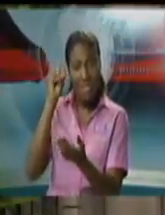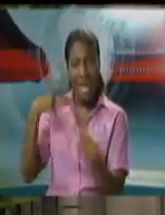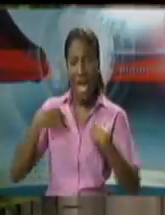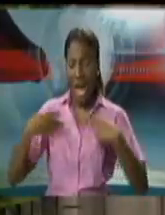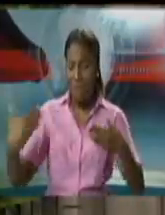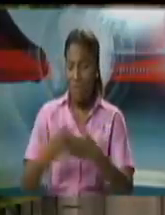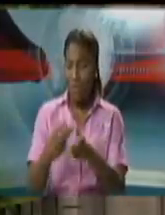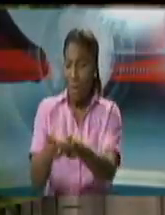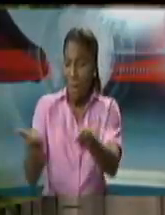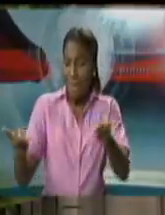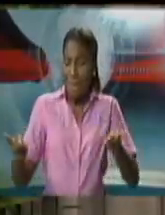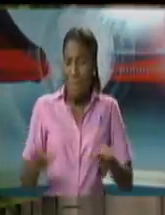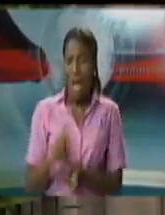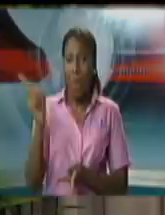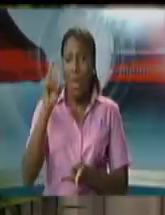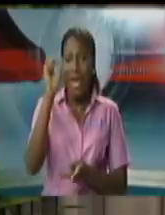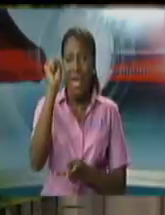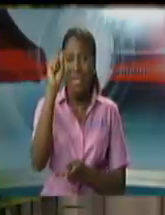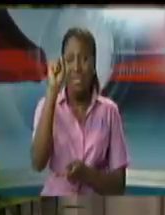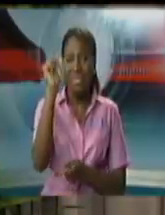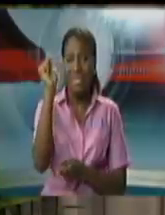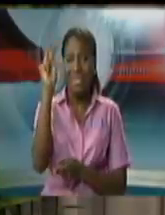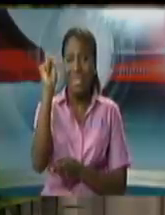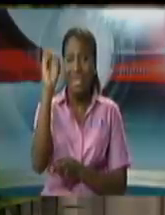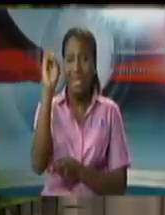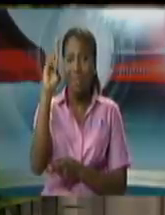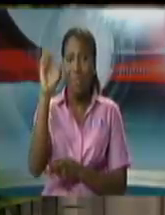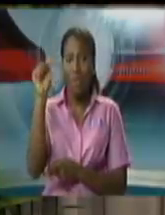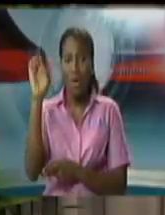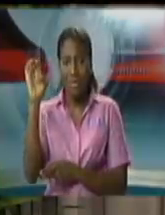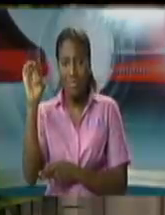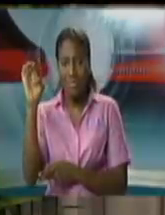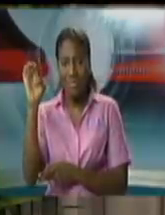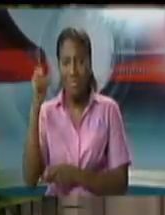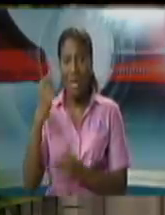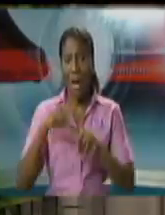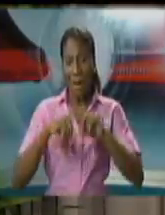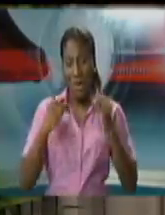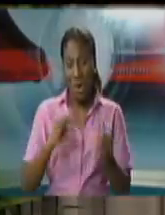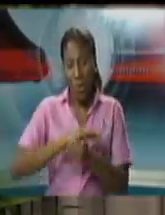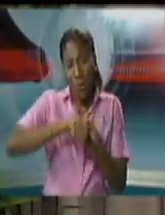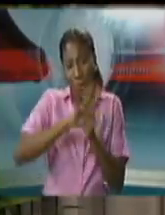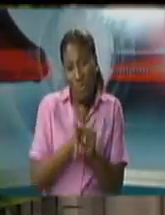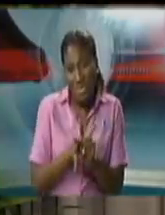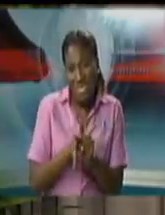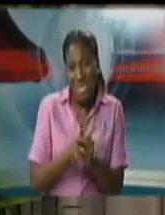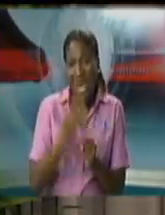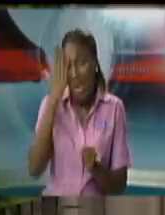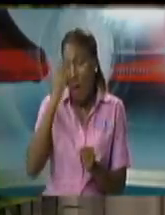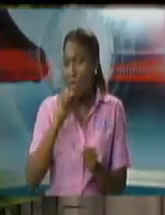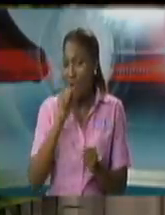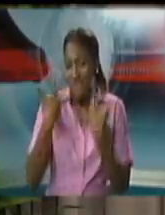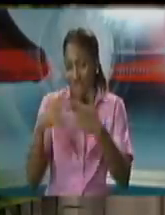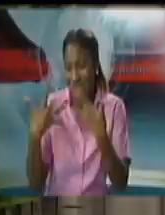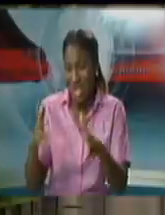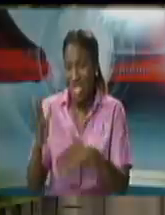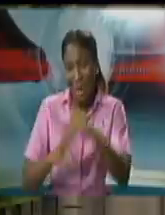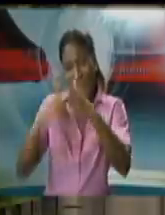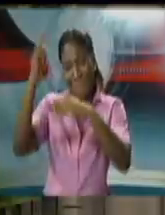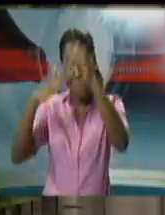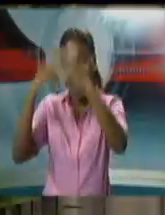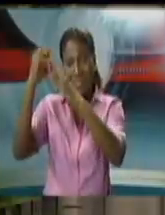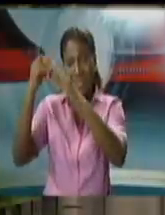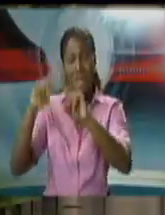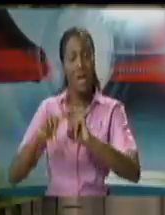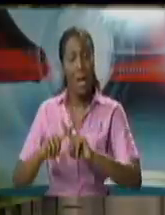process of building it out we've had a little covid pause at that for a moment but a couple of weeks away from completing that structure and effectively